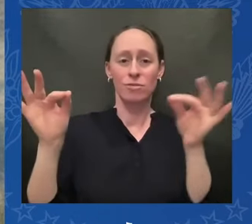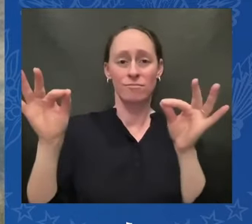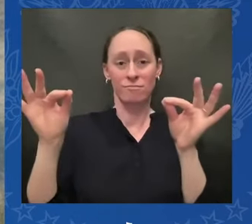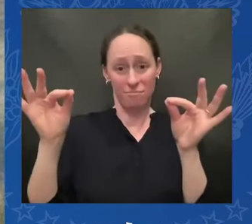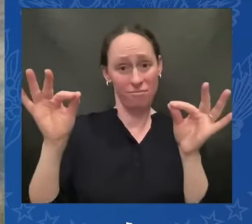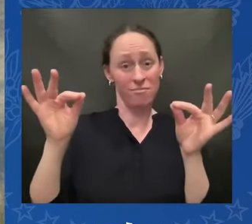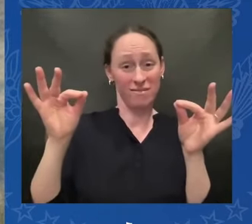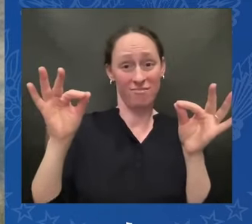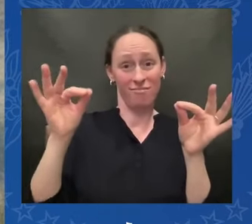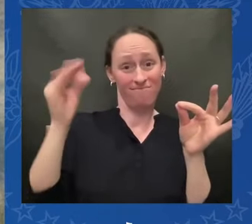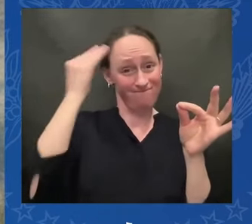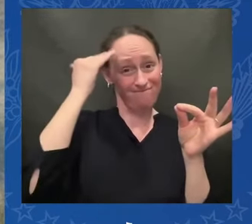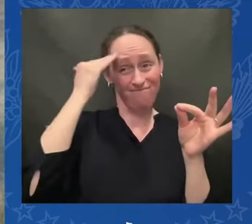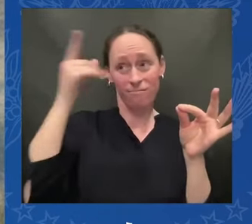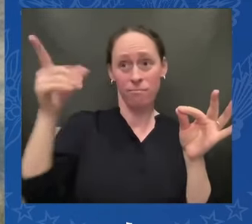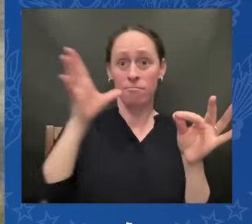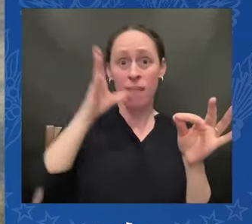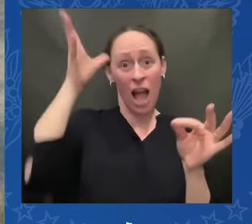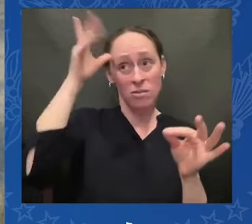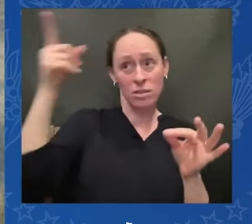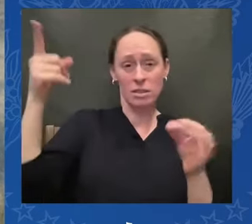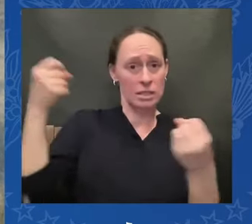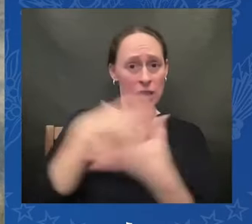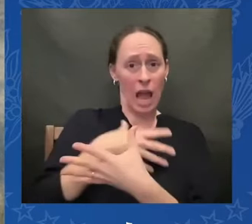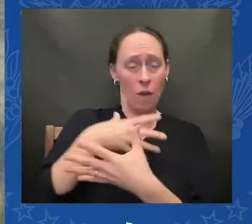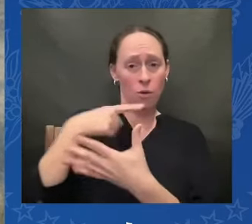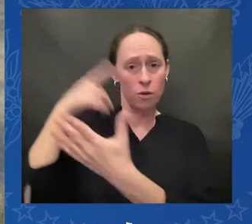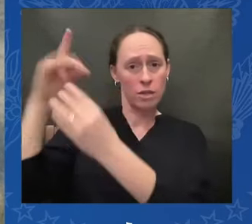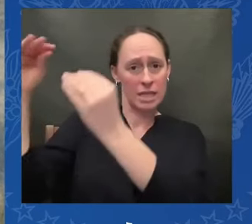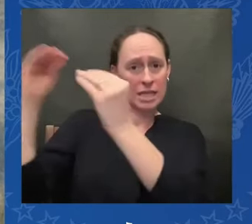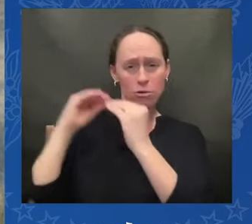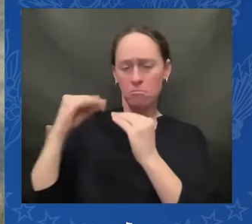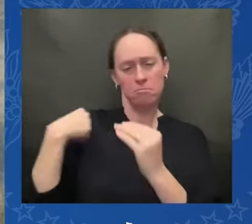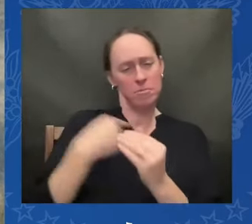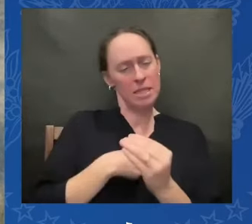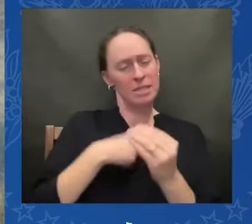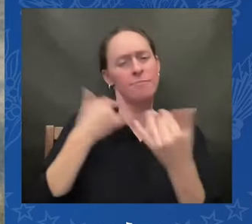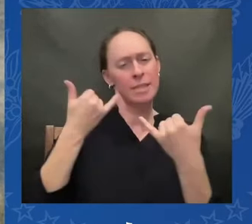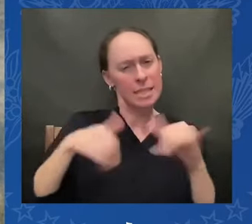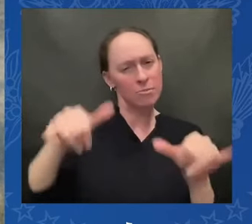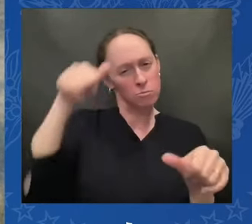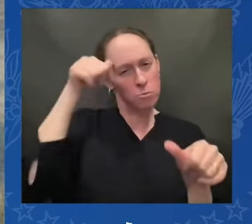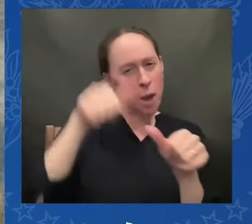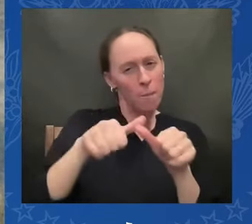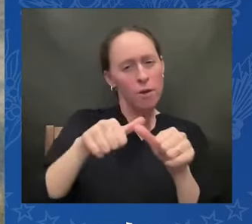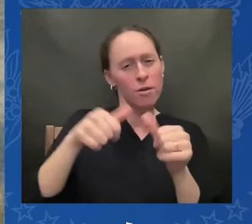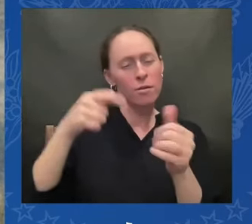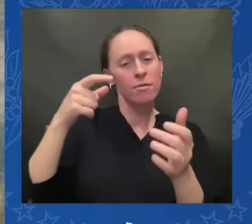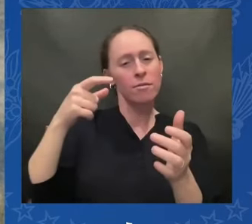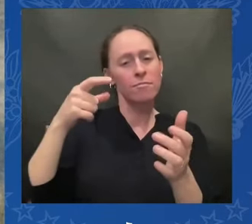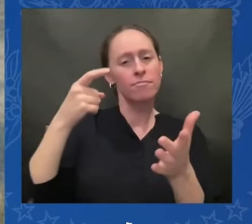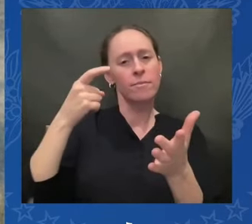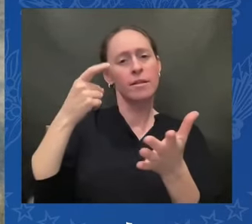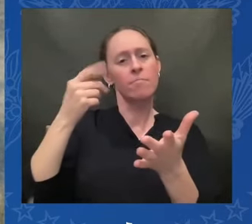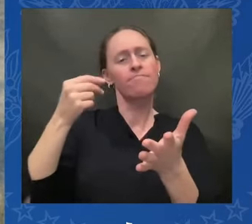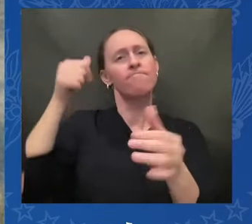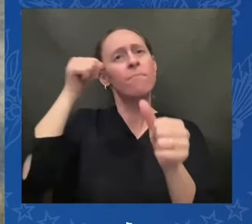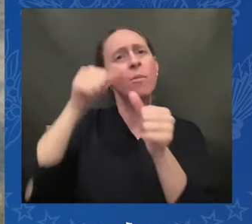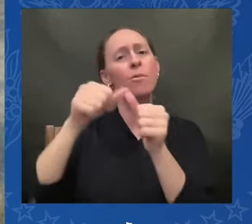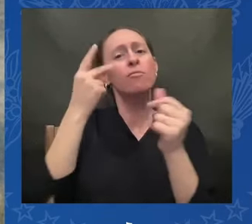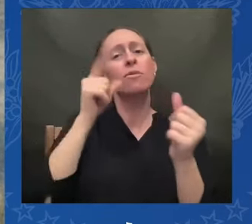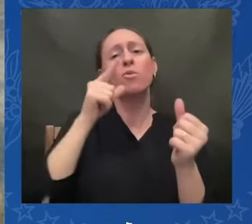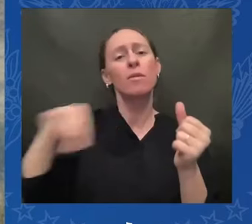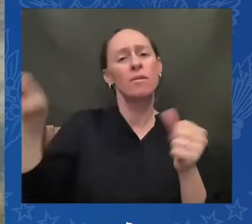so that we could all be here today indigenous peoples have always been here and today